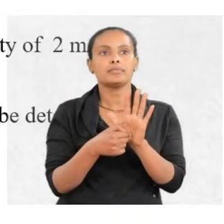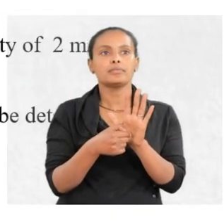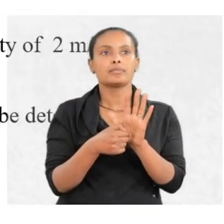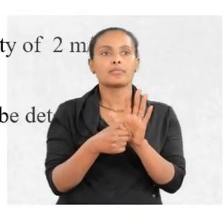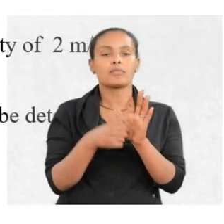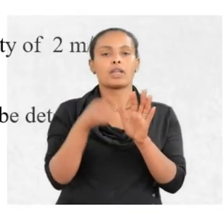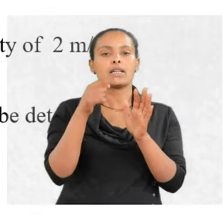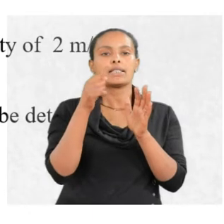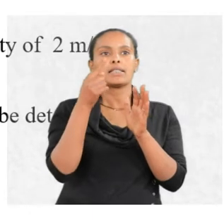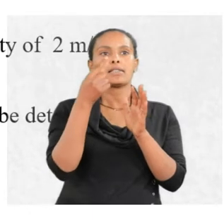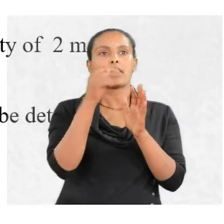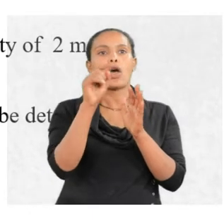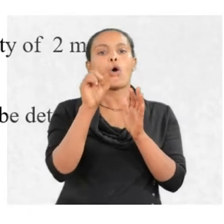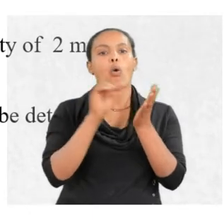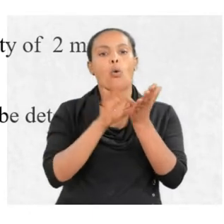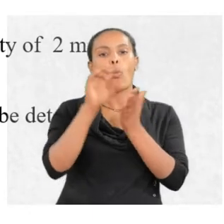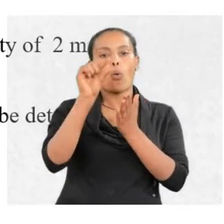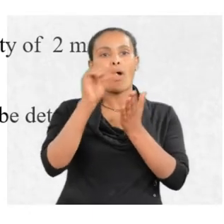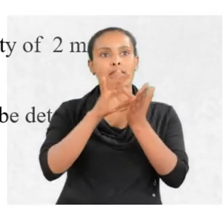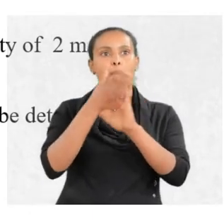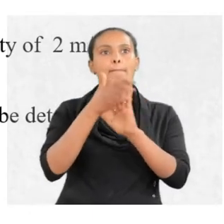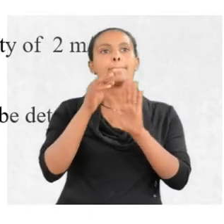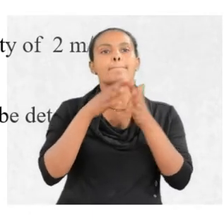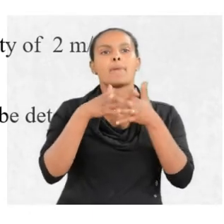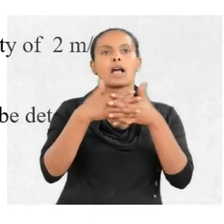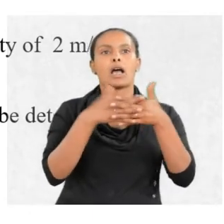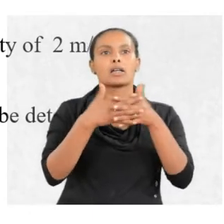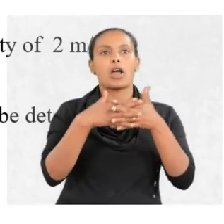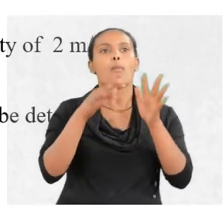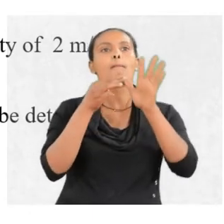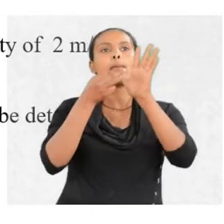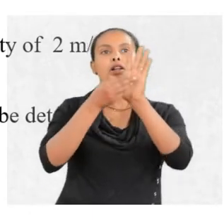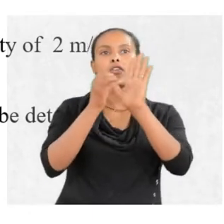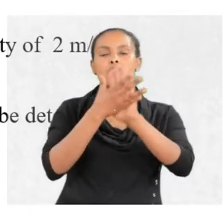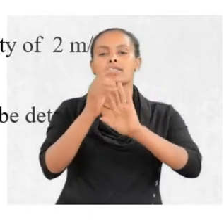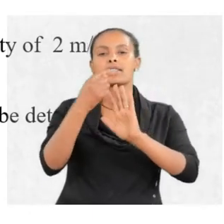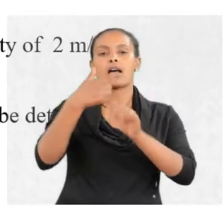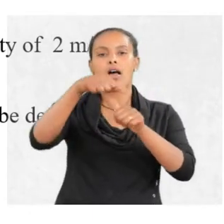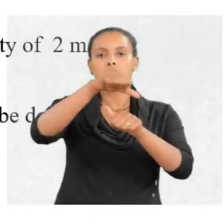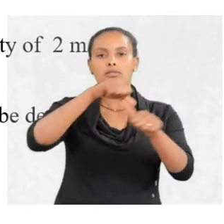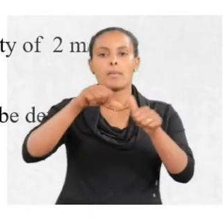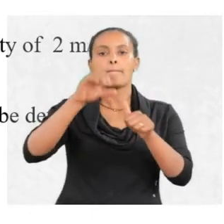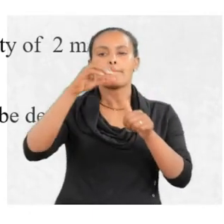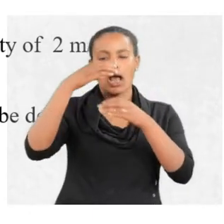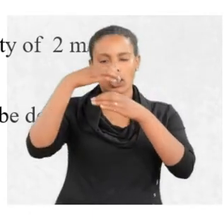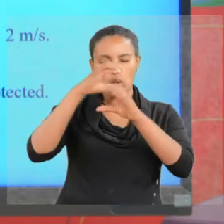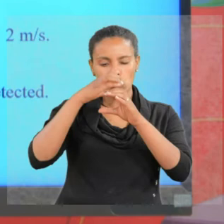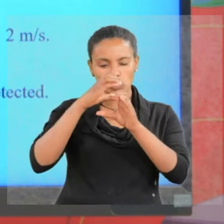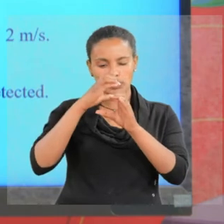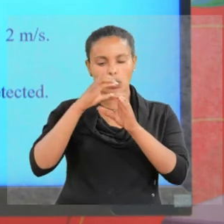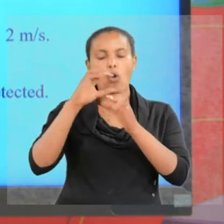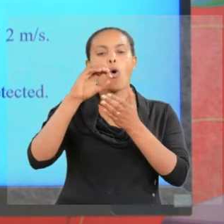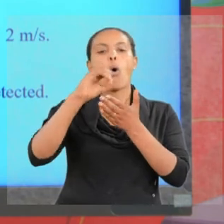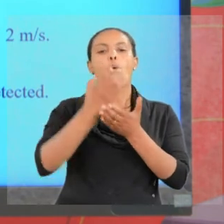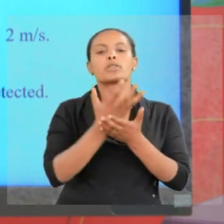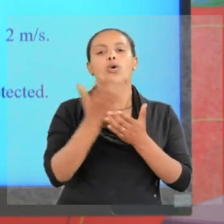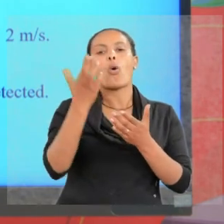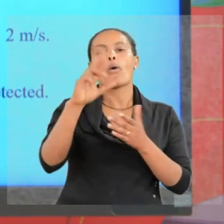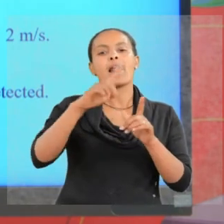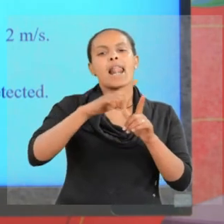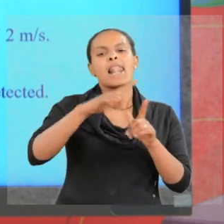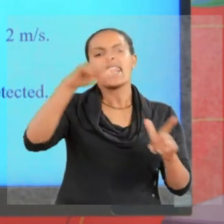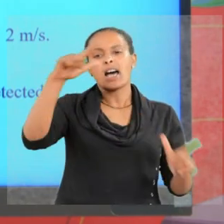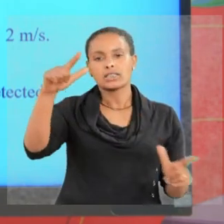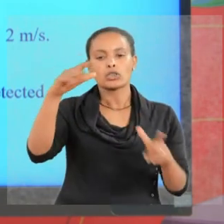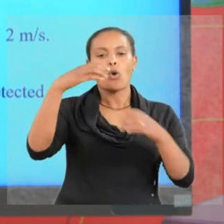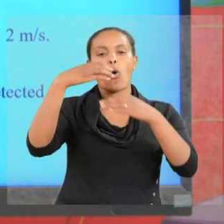The quantum mechanical model of the atom, macroscopic objects or large objects